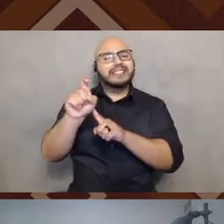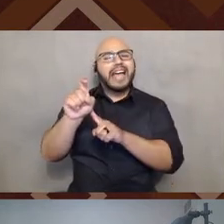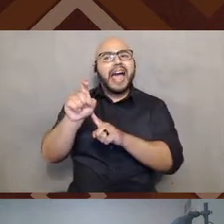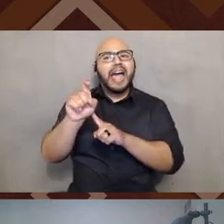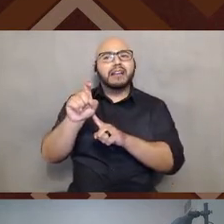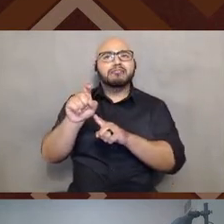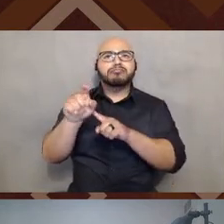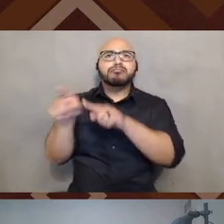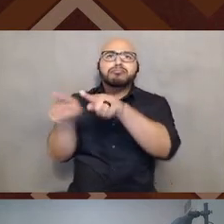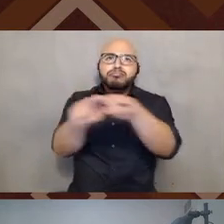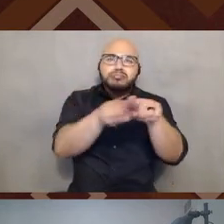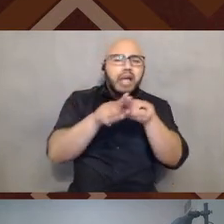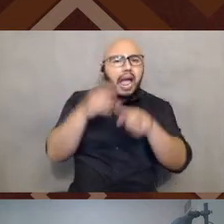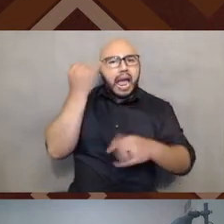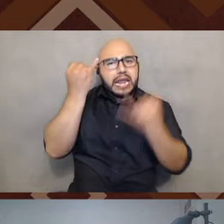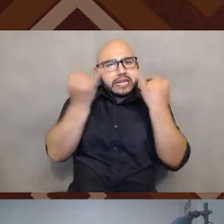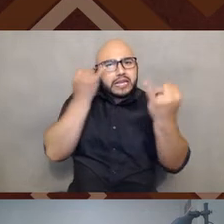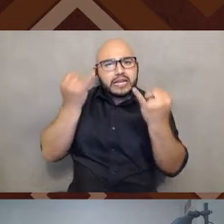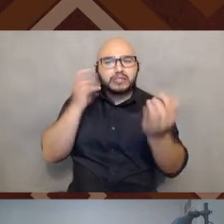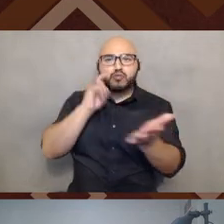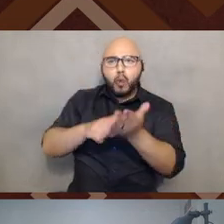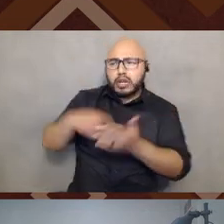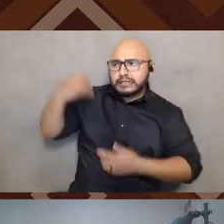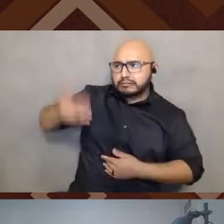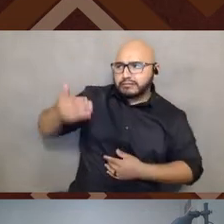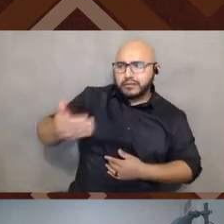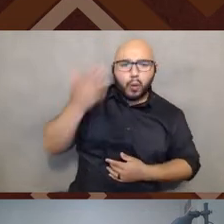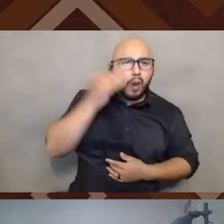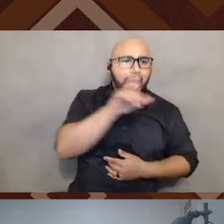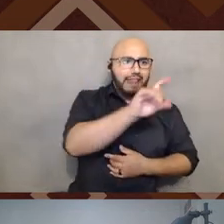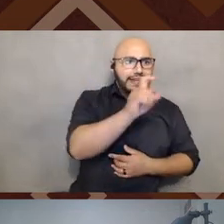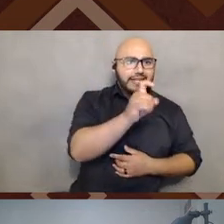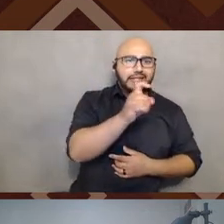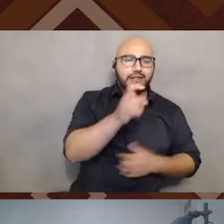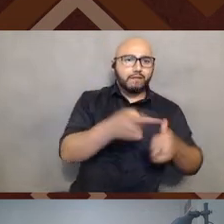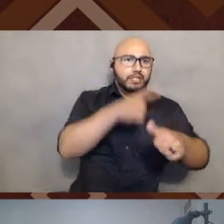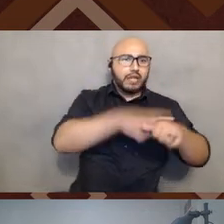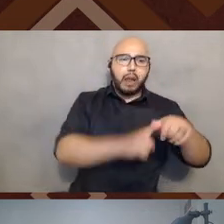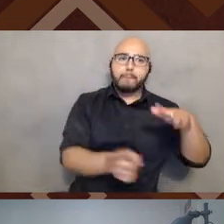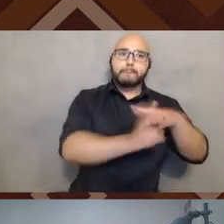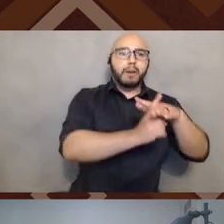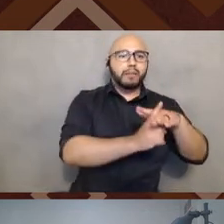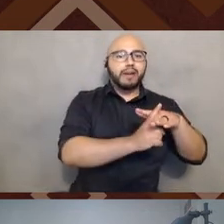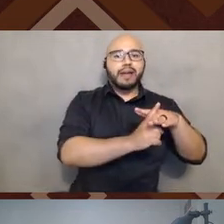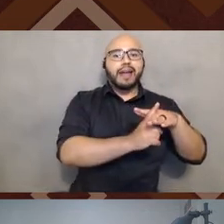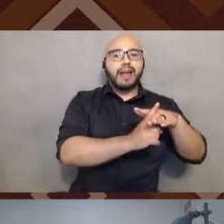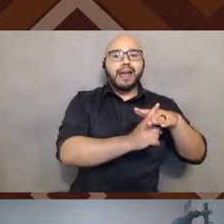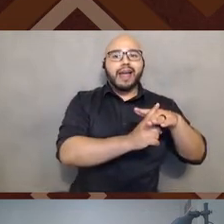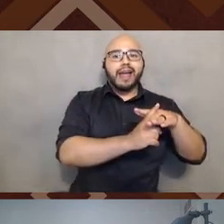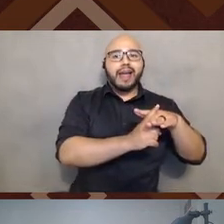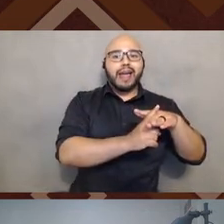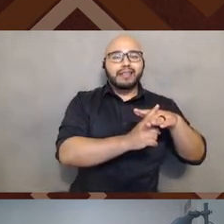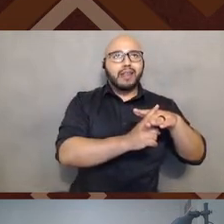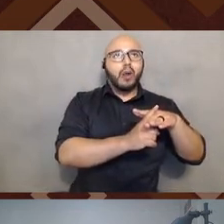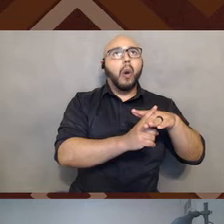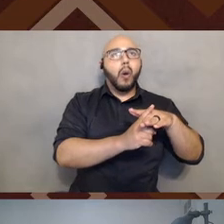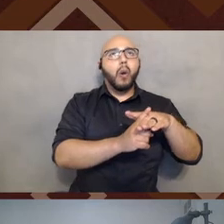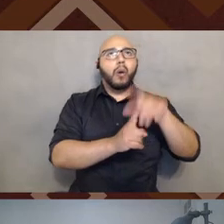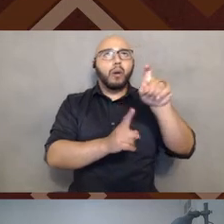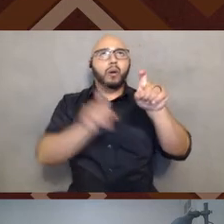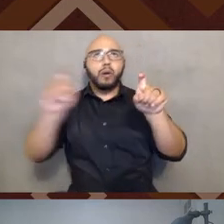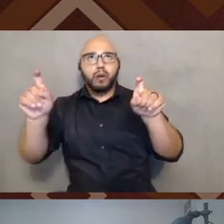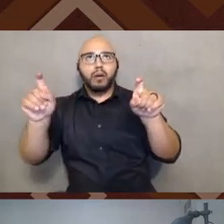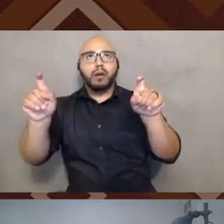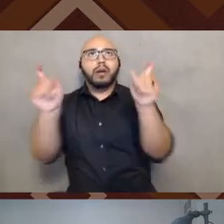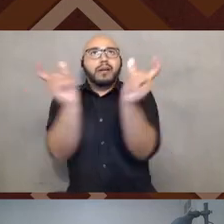that we see why Latinx became a thing. Um, people will start putting the X at the other end of it too, to embrace both kind of